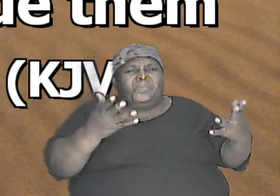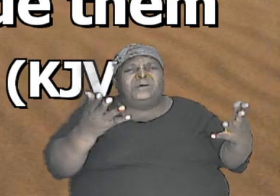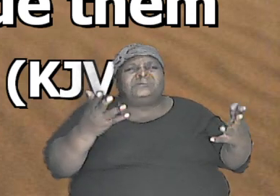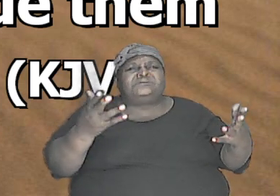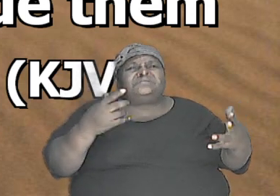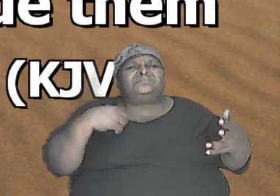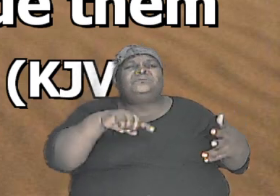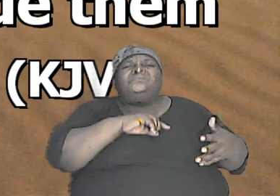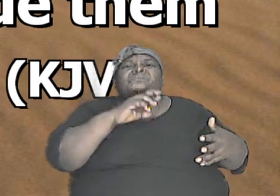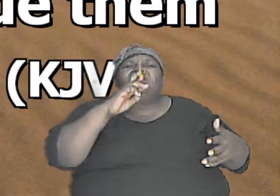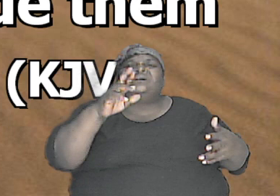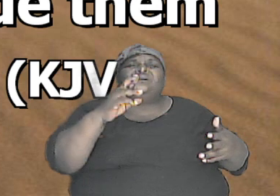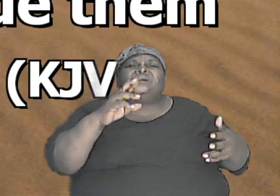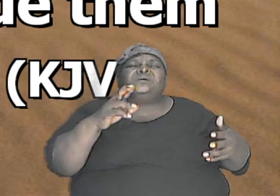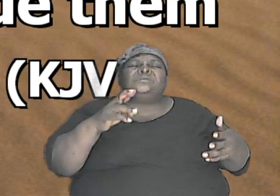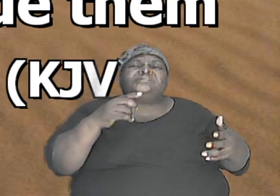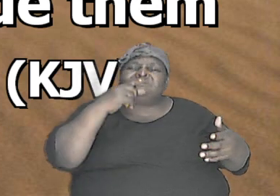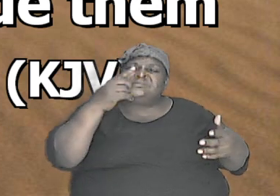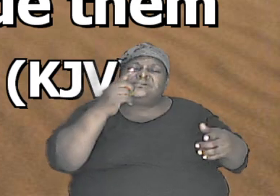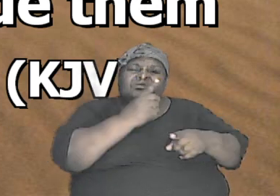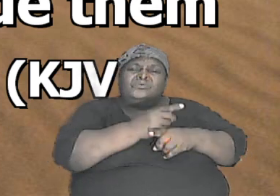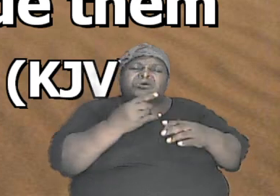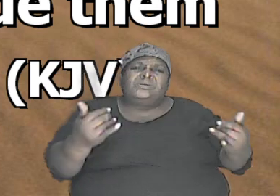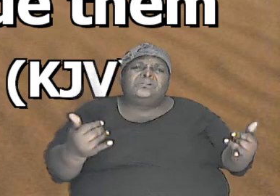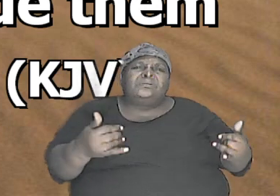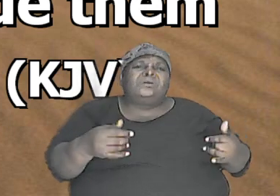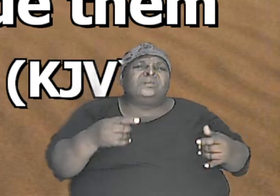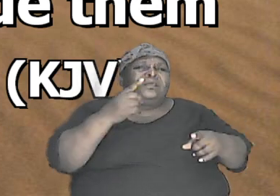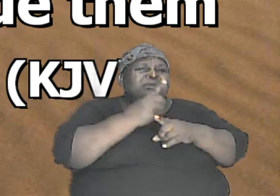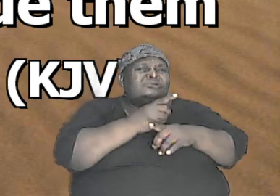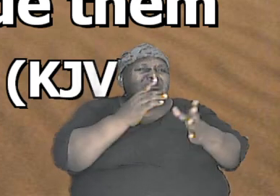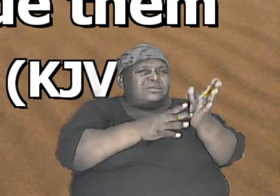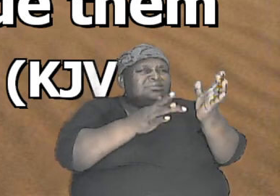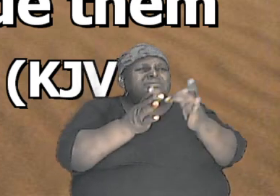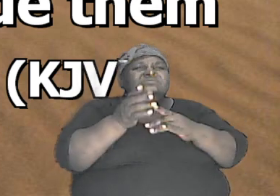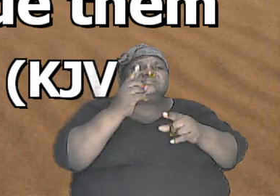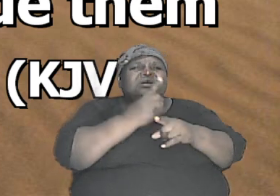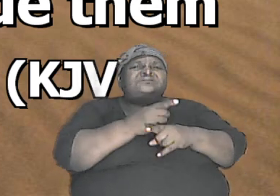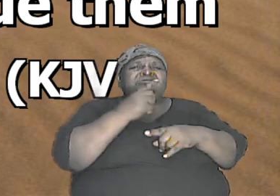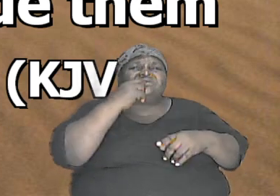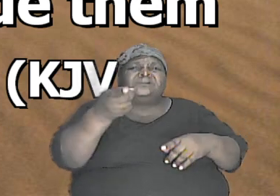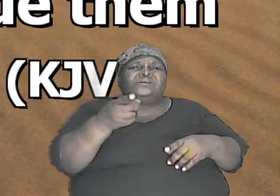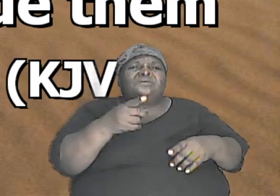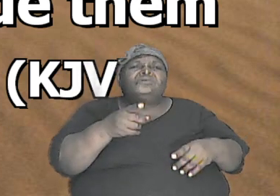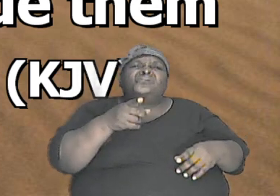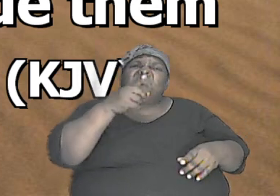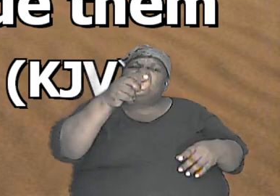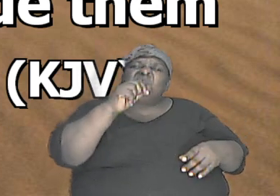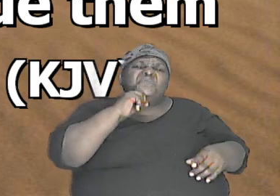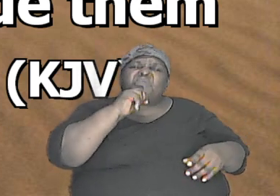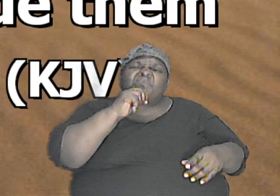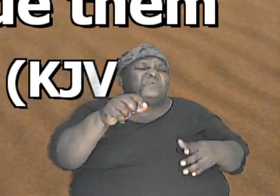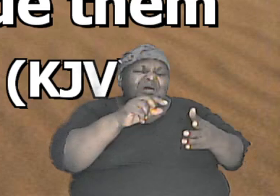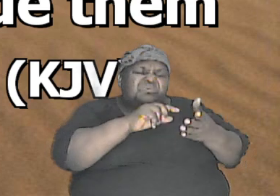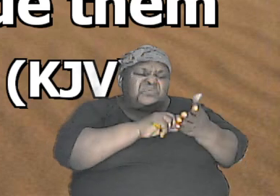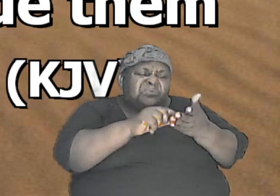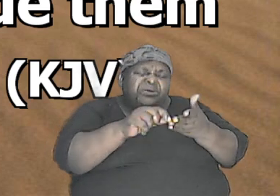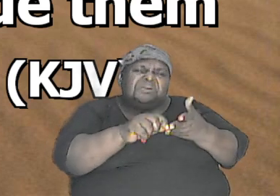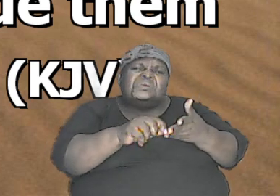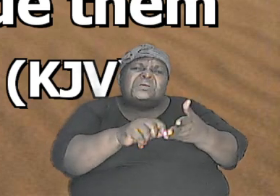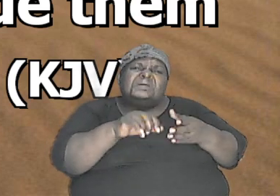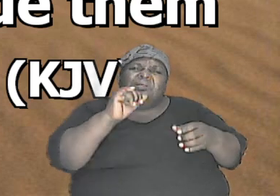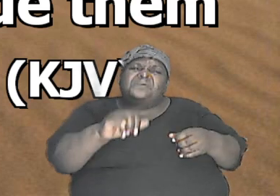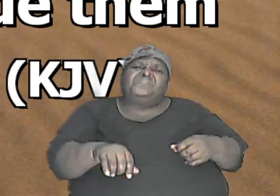saying right here and he answered and said unto them have ye not read that he